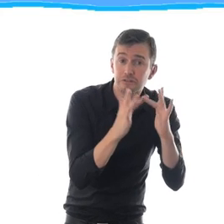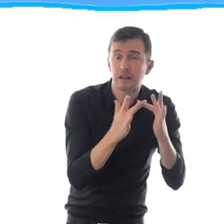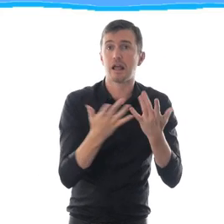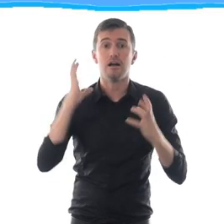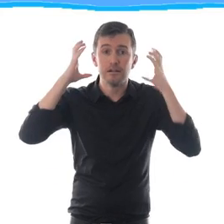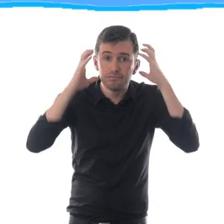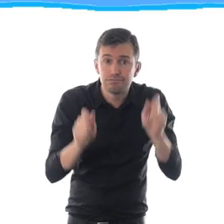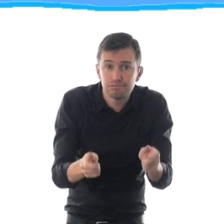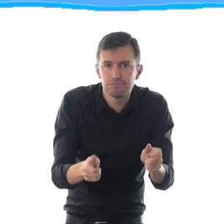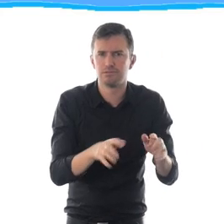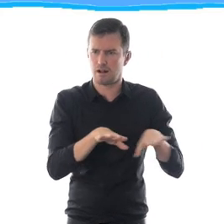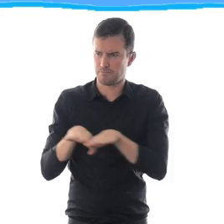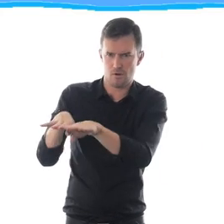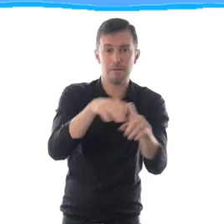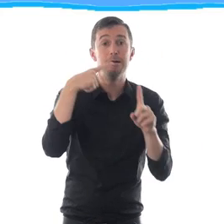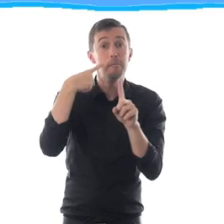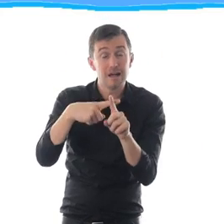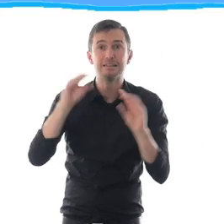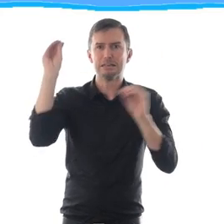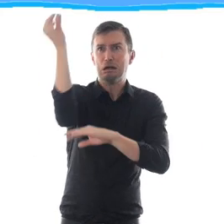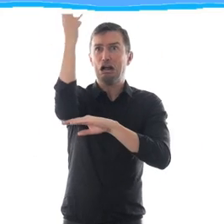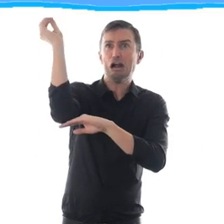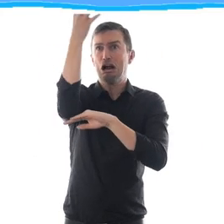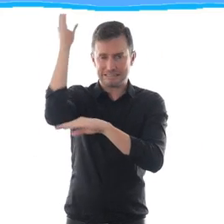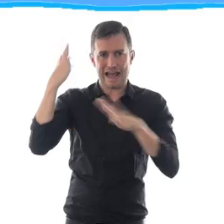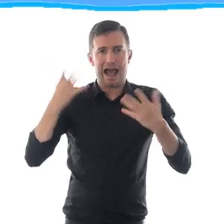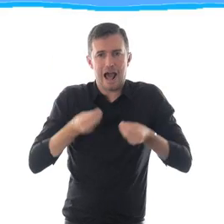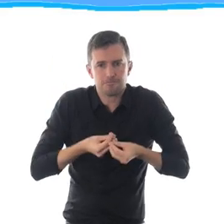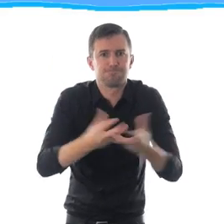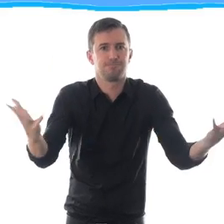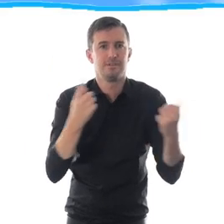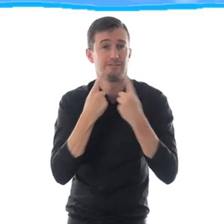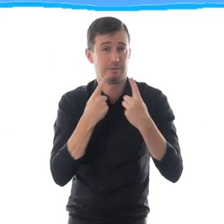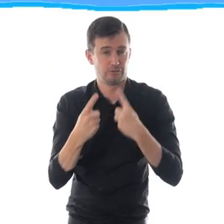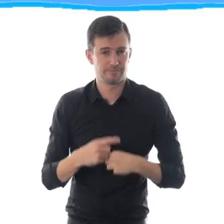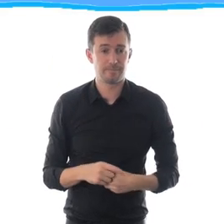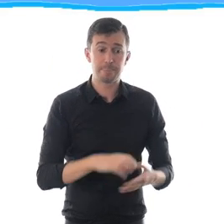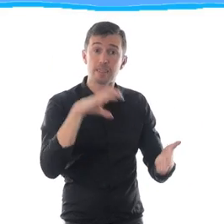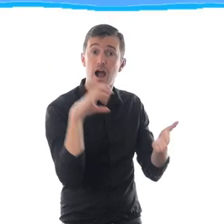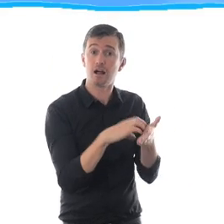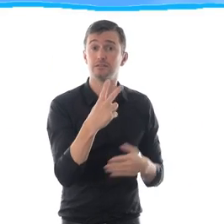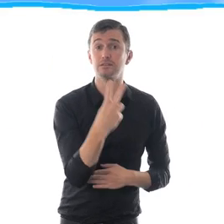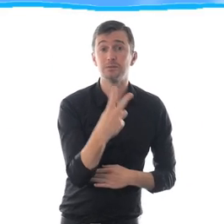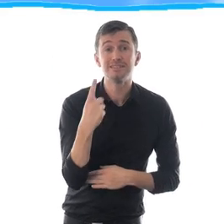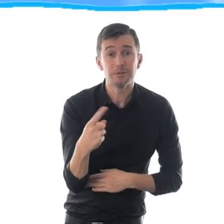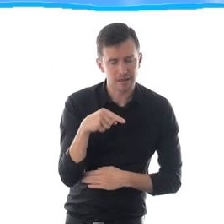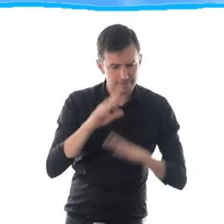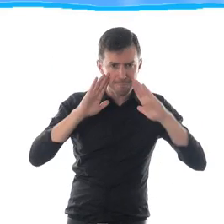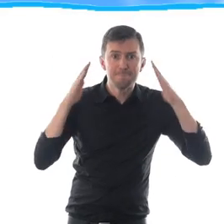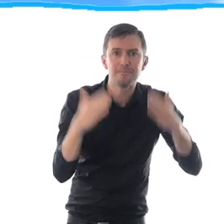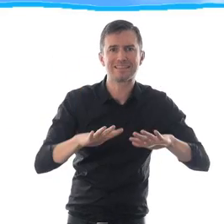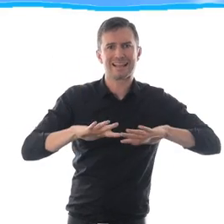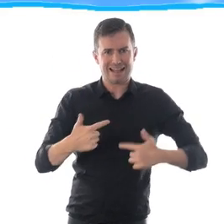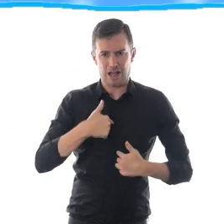internet, and it is particularly important in emergencies. Article 21 is about freedom of expression and opinion,